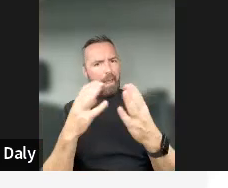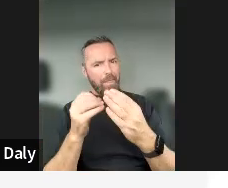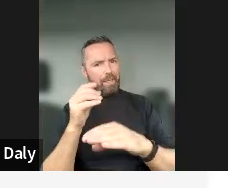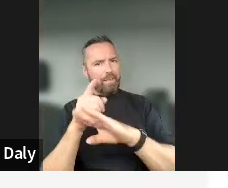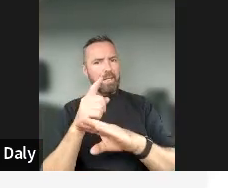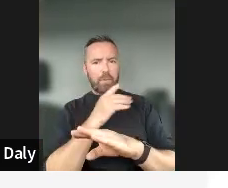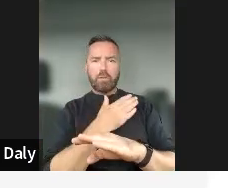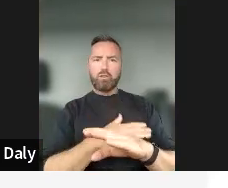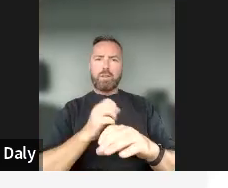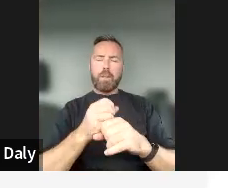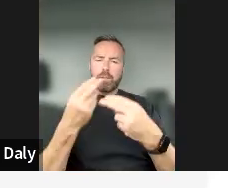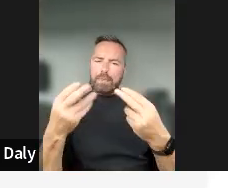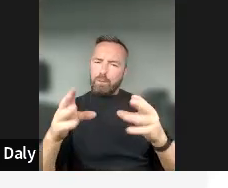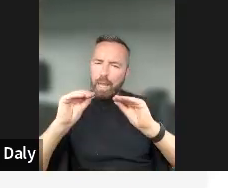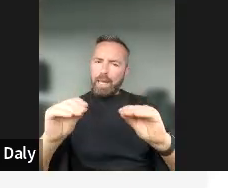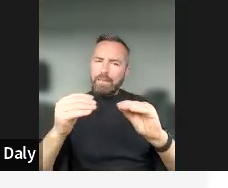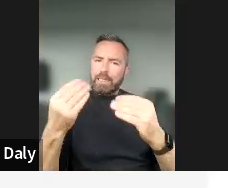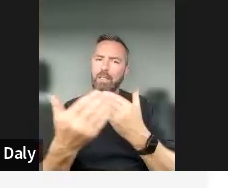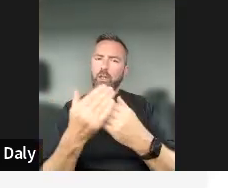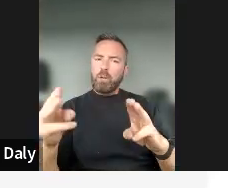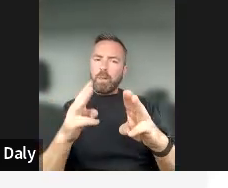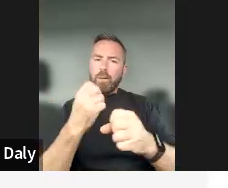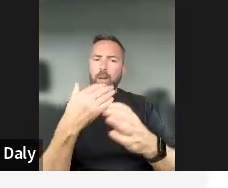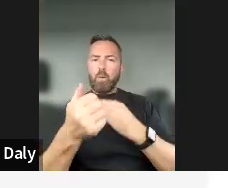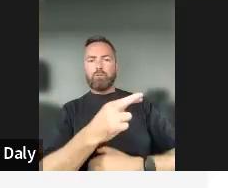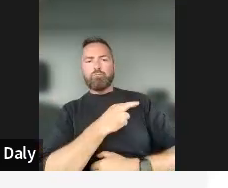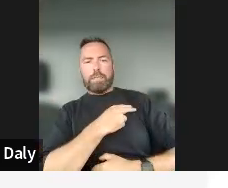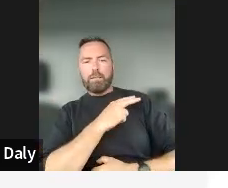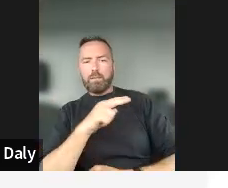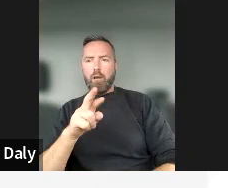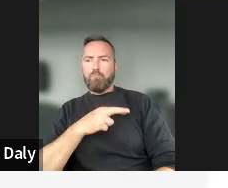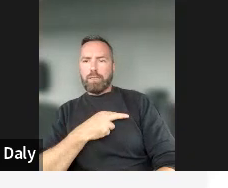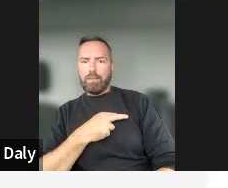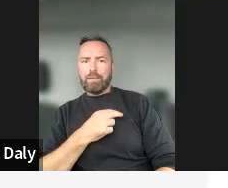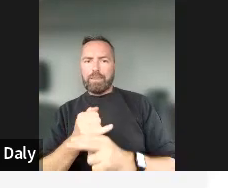for young people and like what's real and what's not real would be helpful.